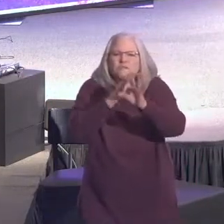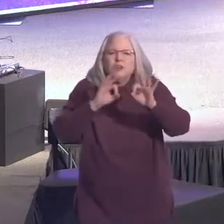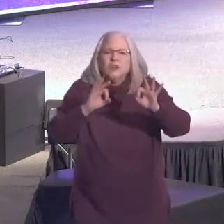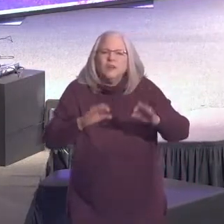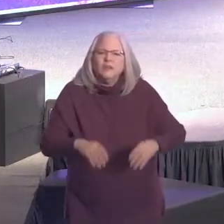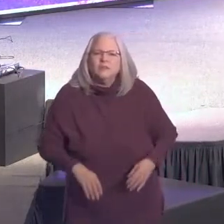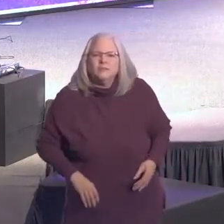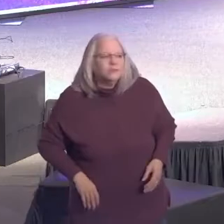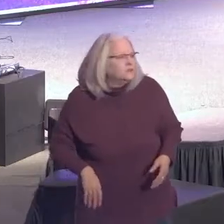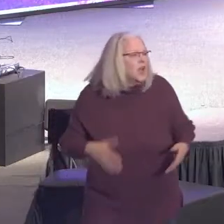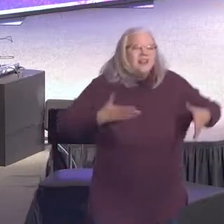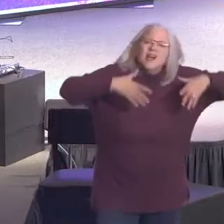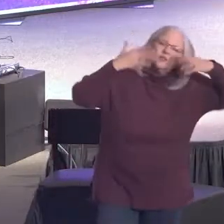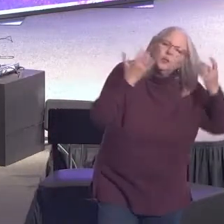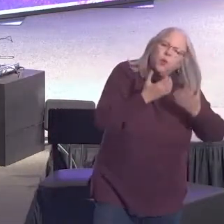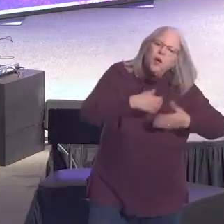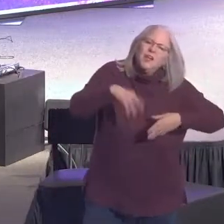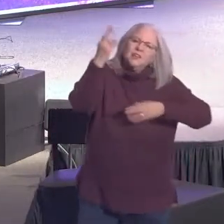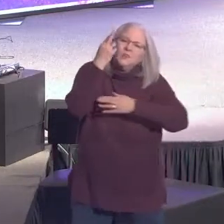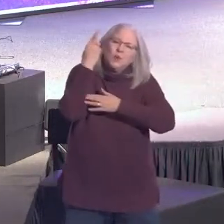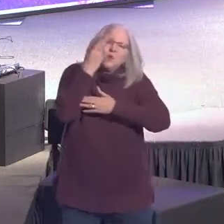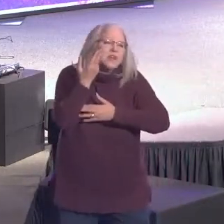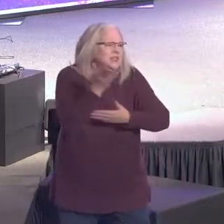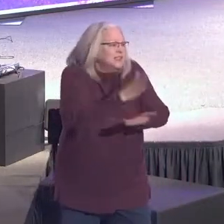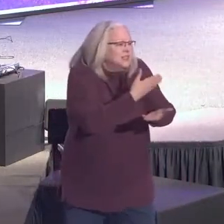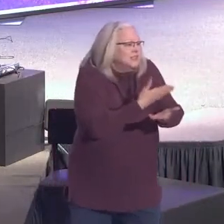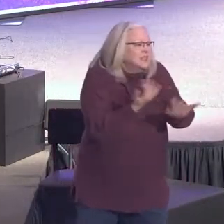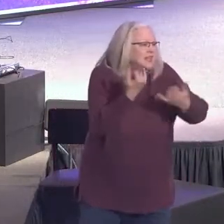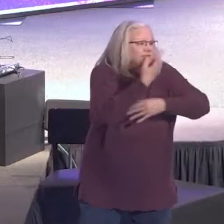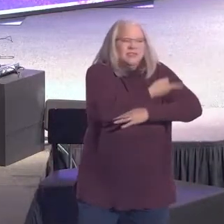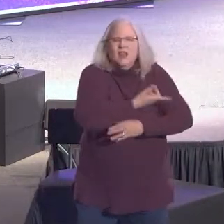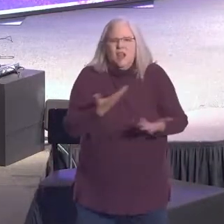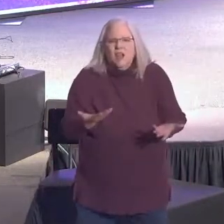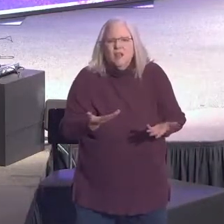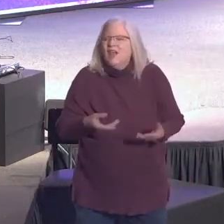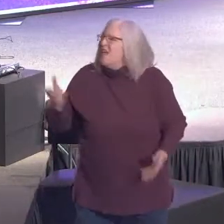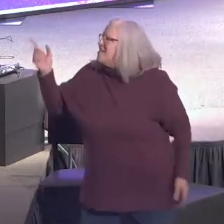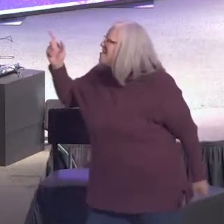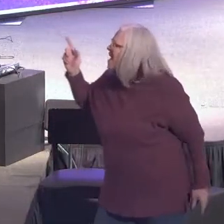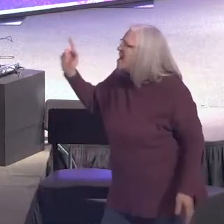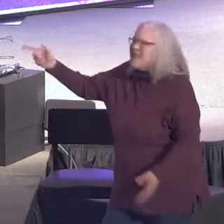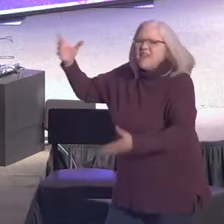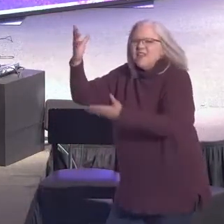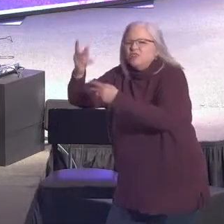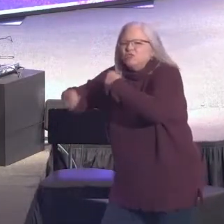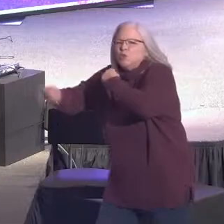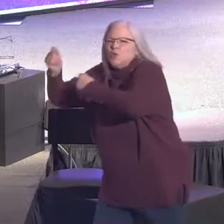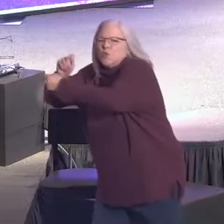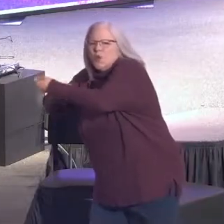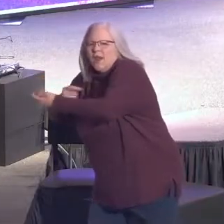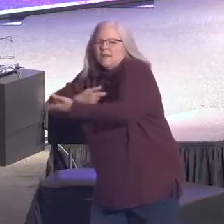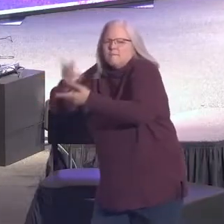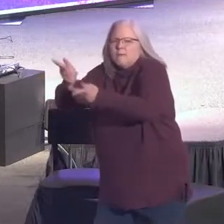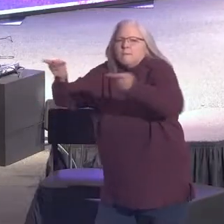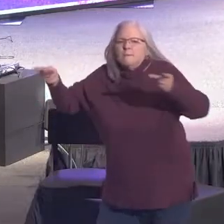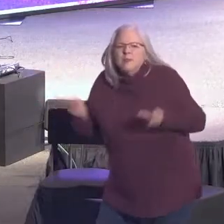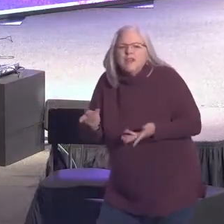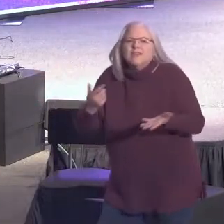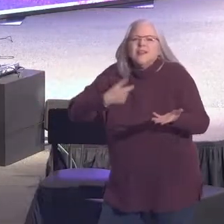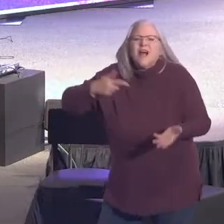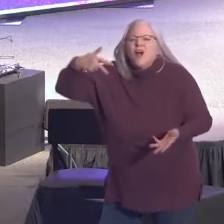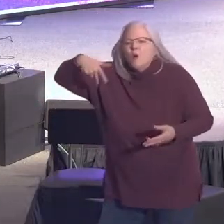incredible? That is a reason to come here and sing today. That He took my place and I